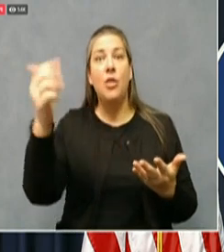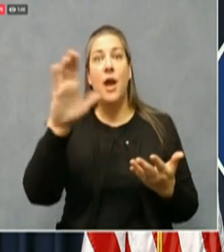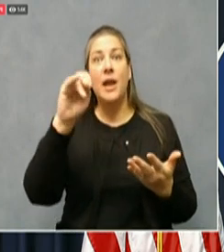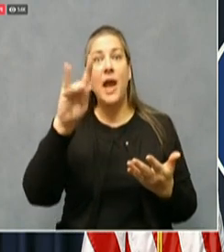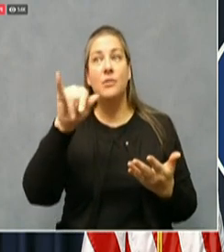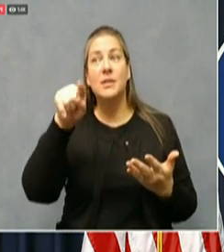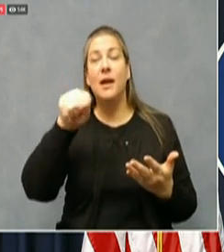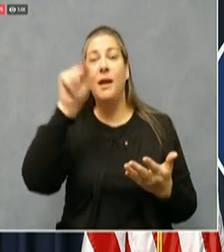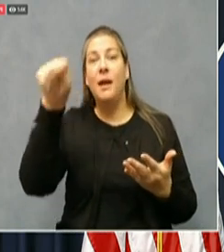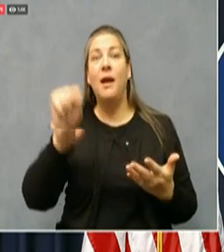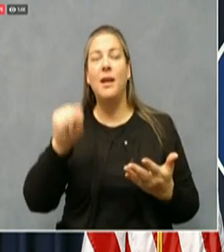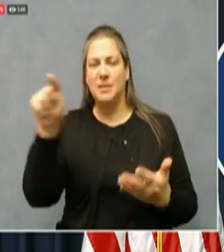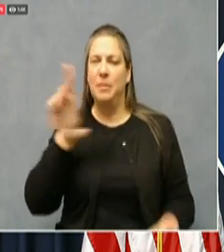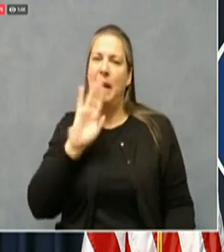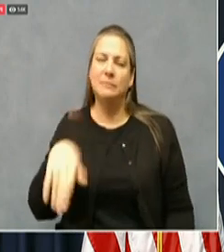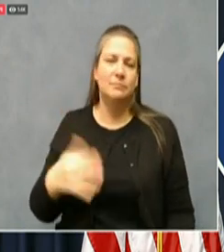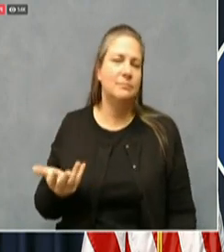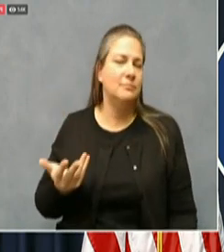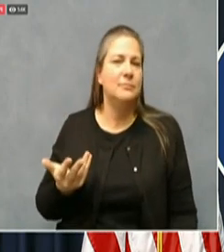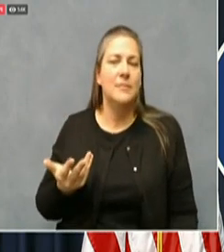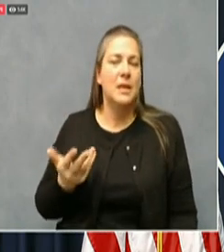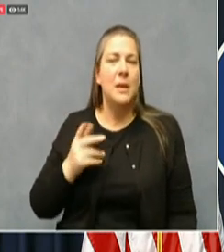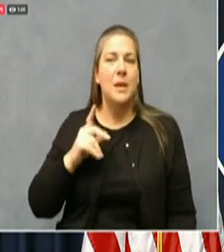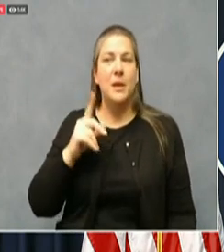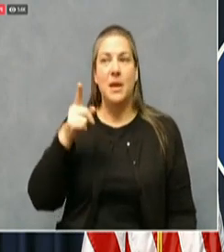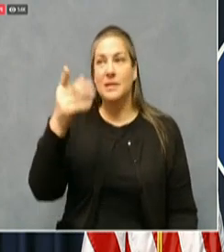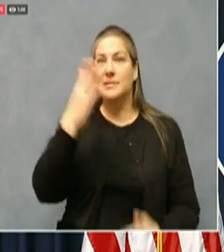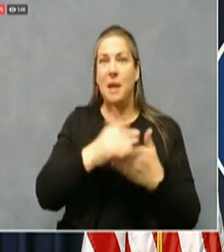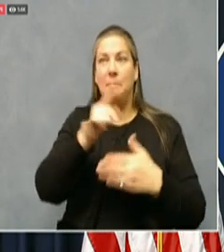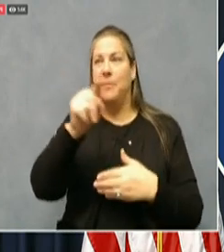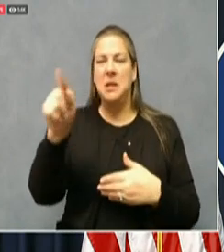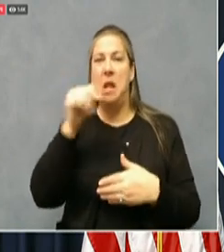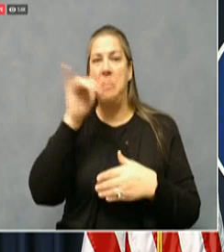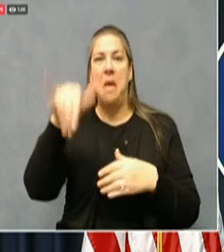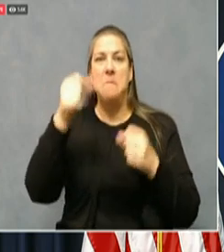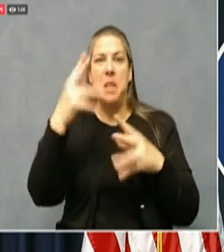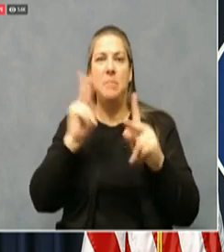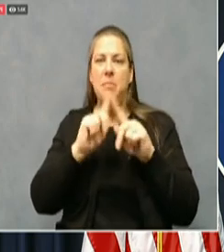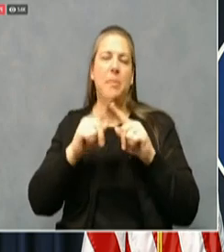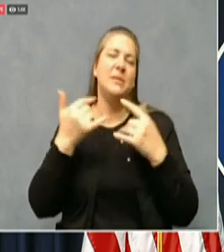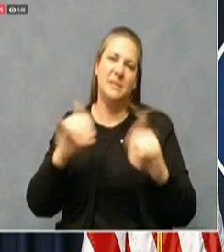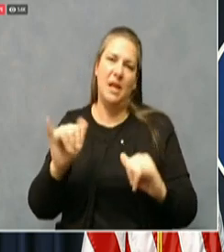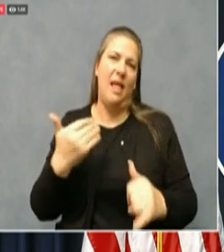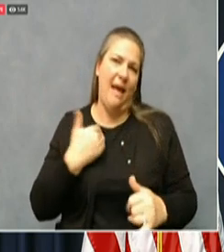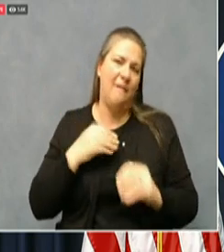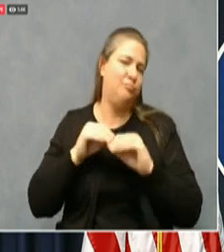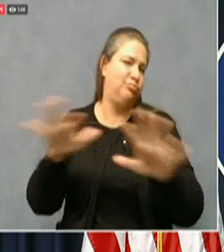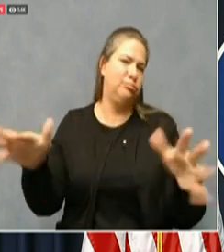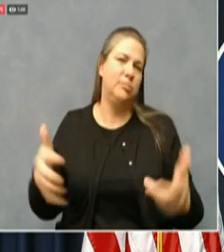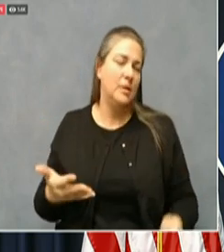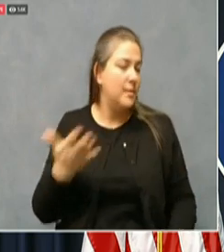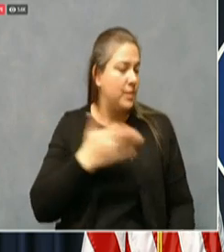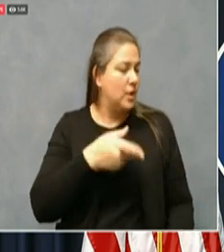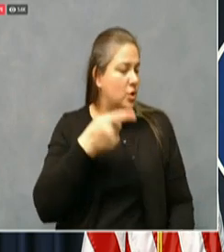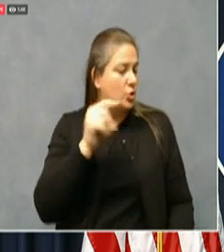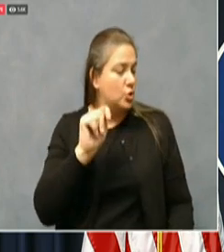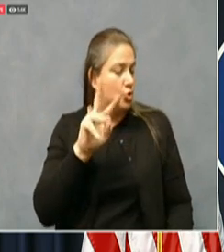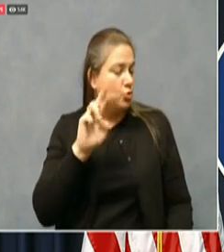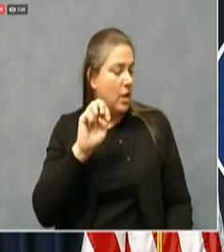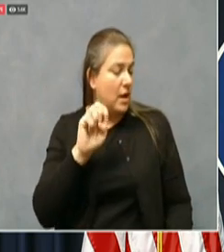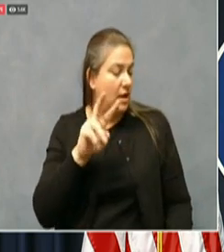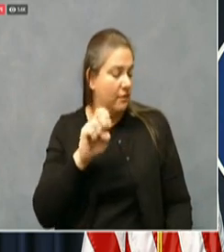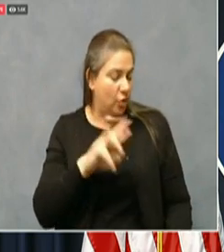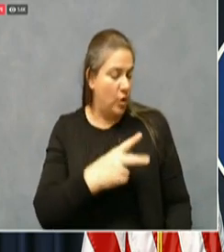population in in all that large comparatively. Trevor Peters, Fox 19 because the Pfizer vaccines incredibly